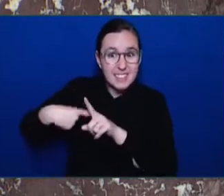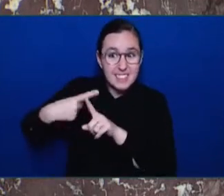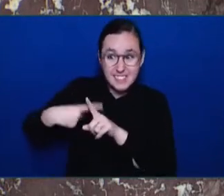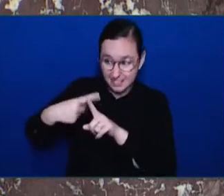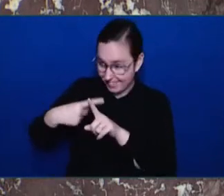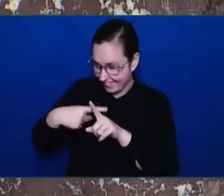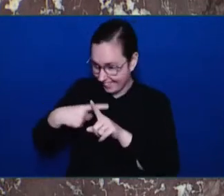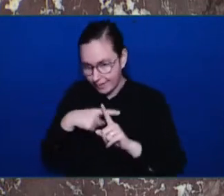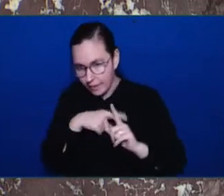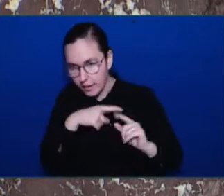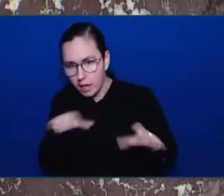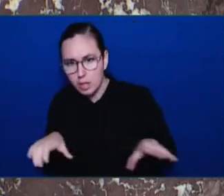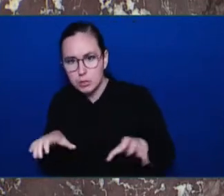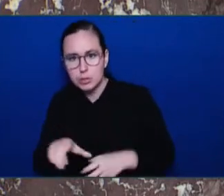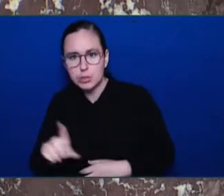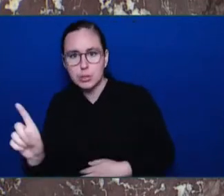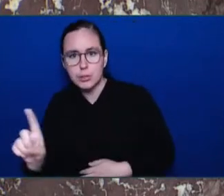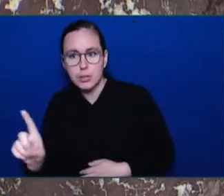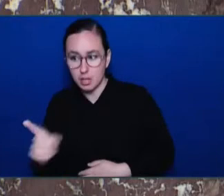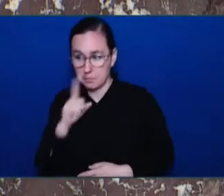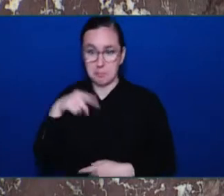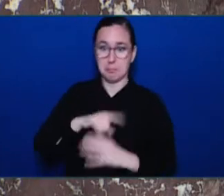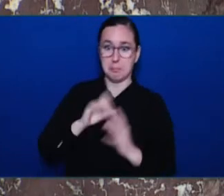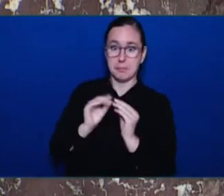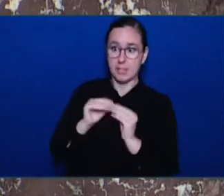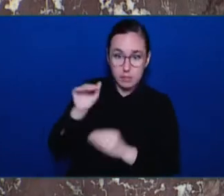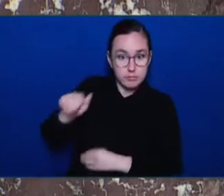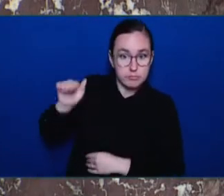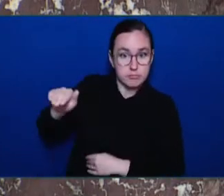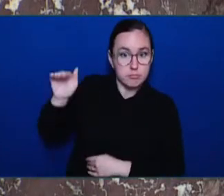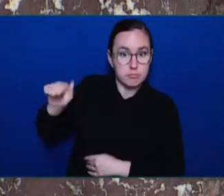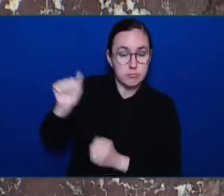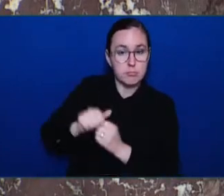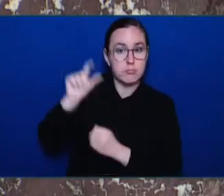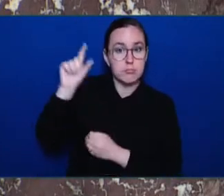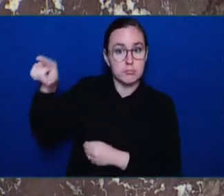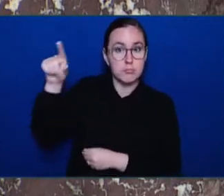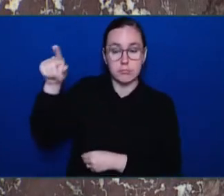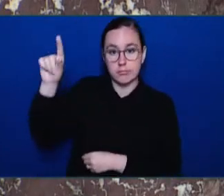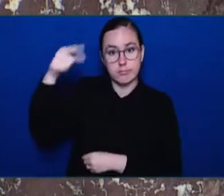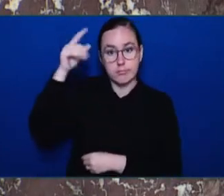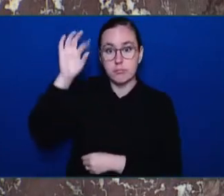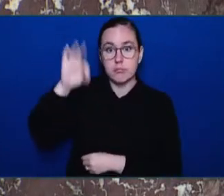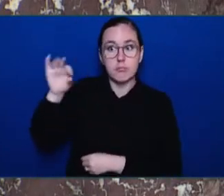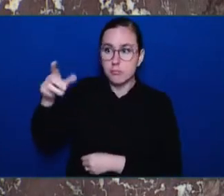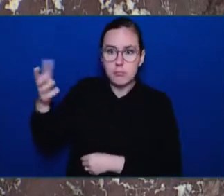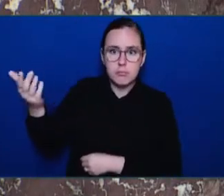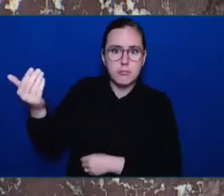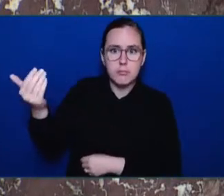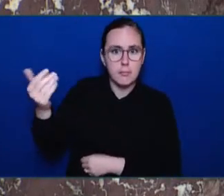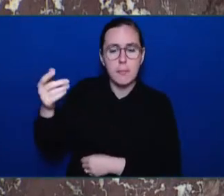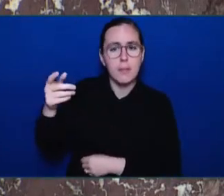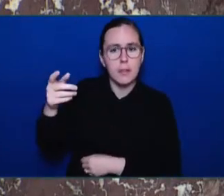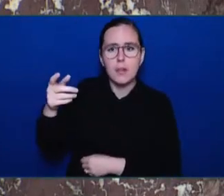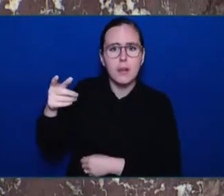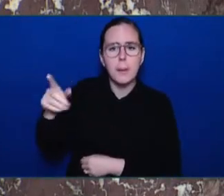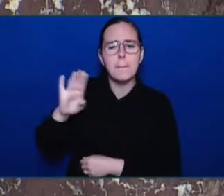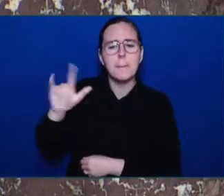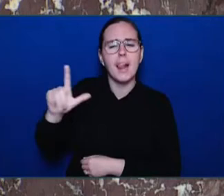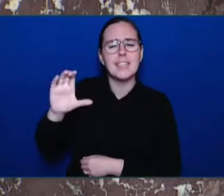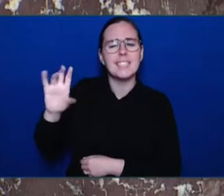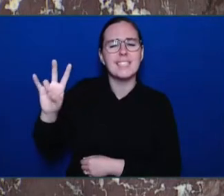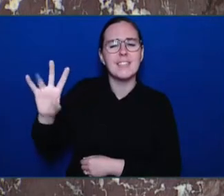that they waited to take action, on average, four people were assaulted, randomly attacked, just in Vancouver alone